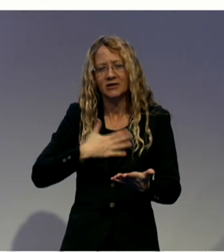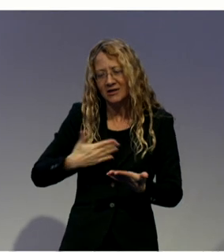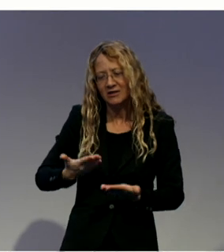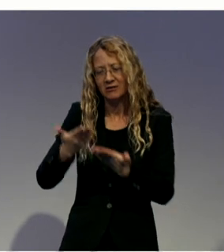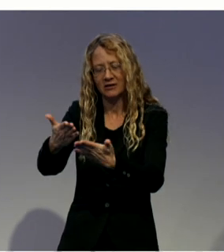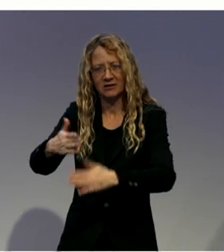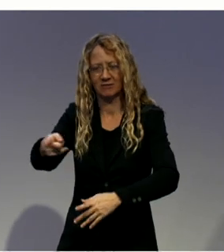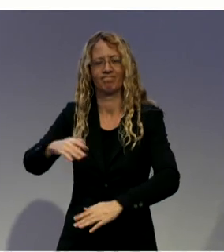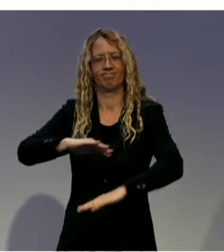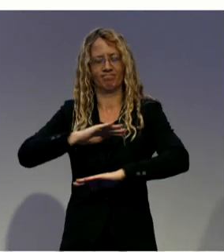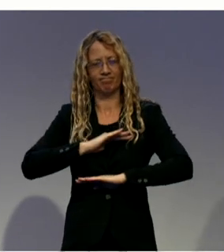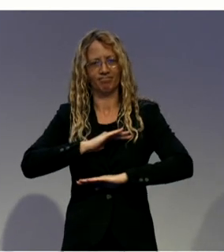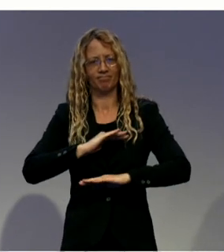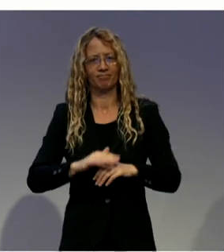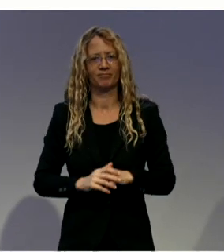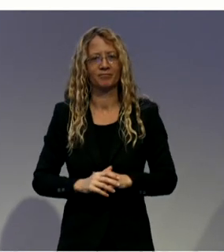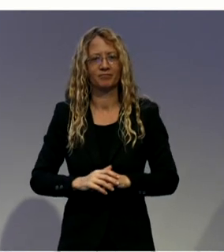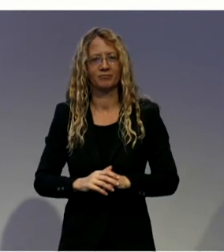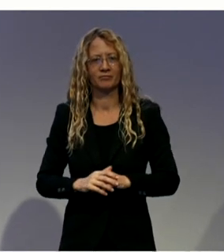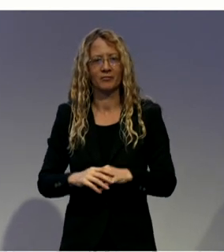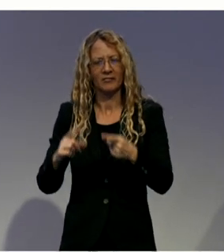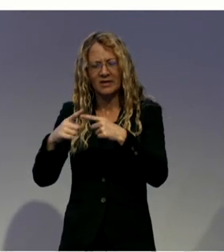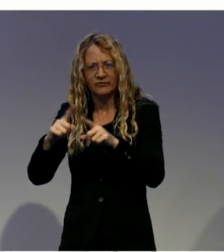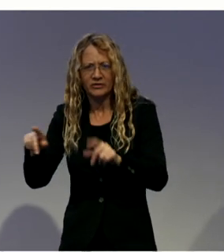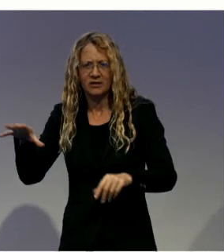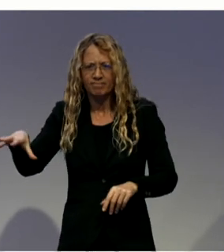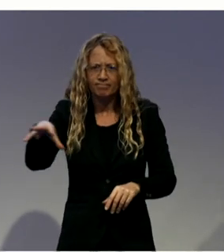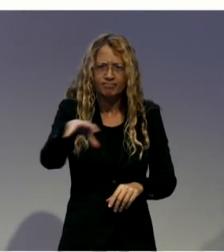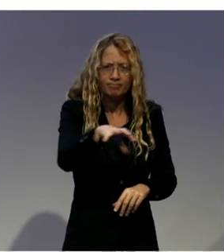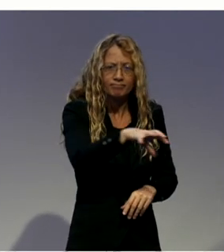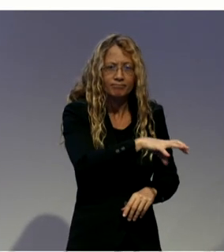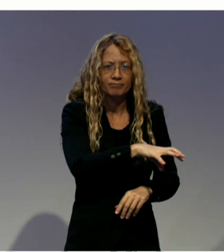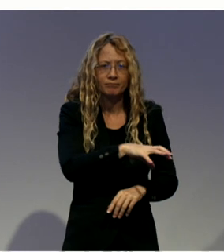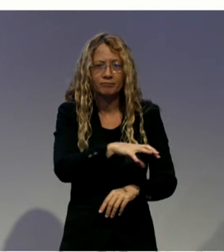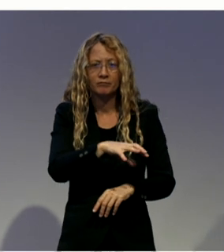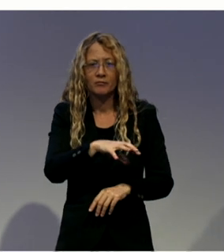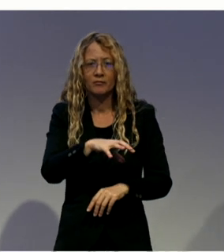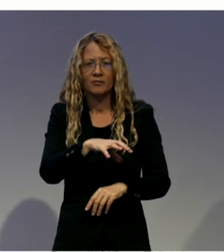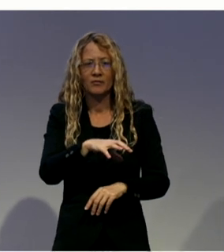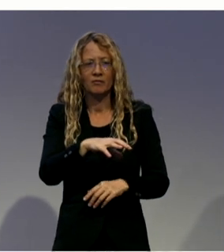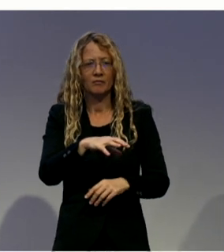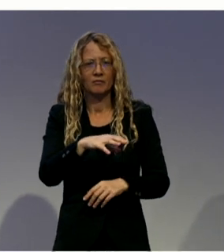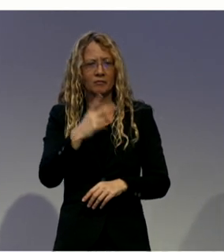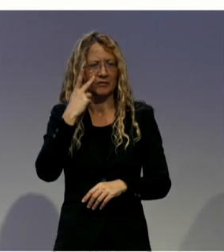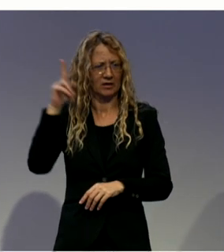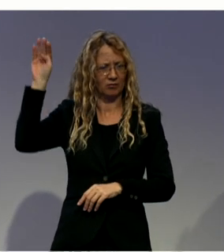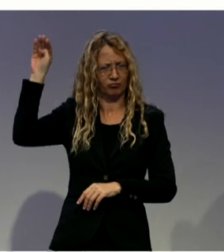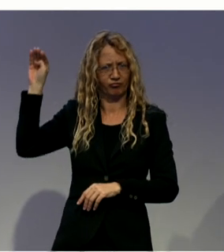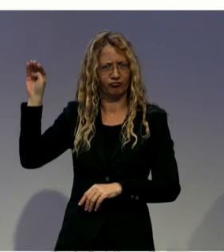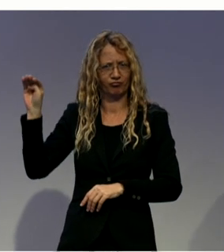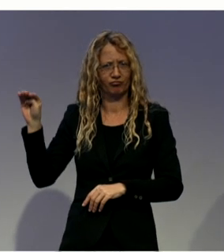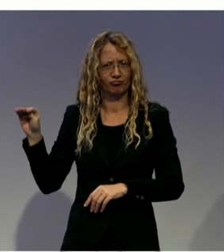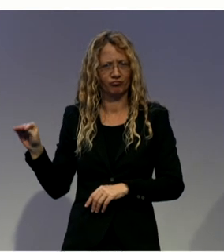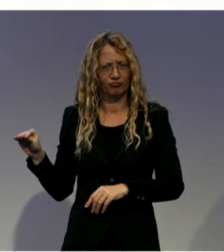We work in a lot of areas and some of the more common ones are listed up on the slide. But currently, we're working on expanding our